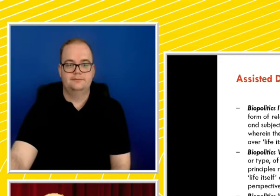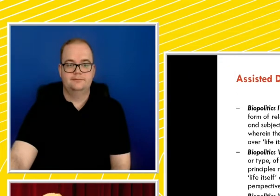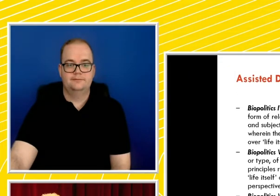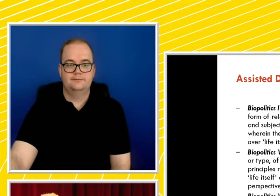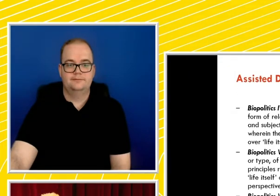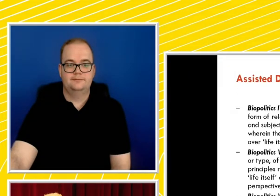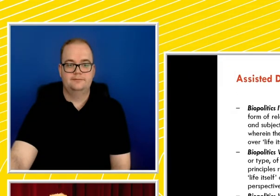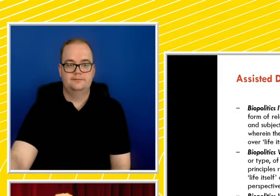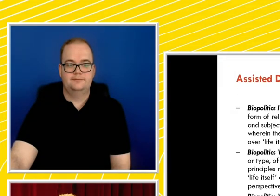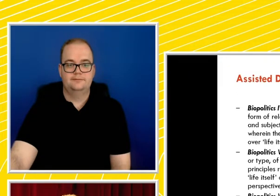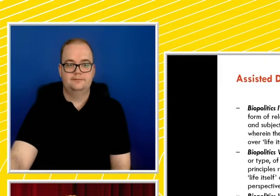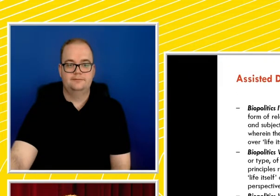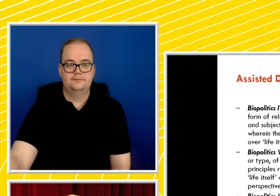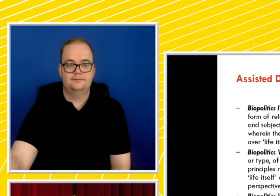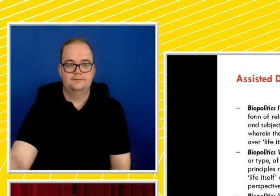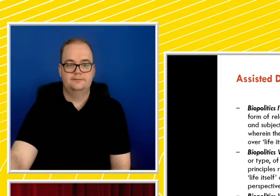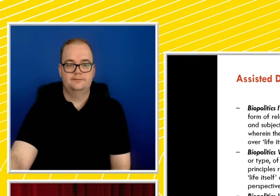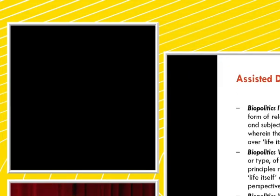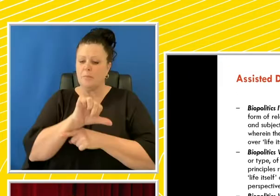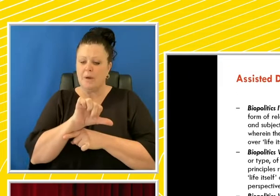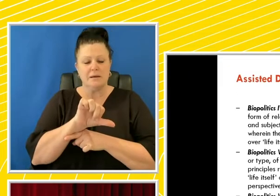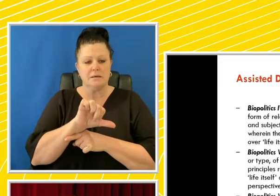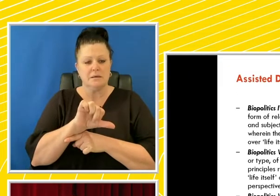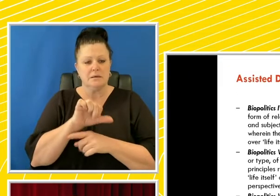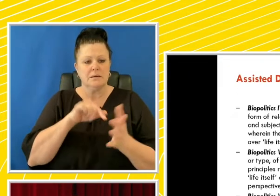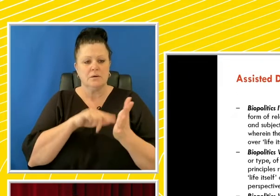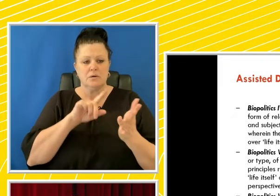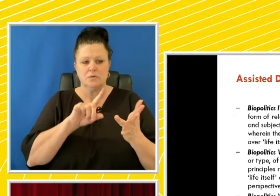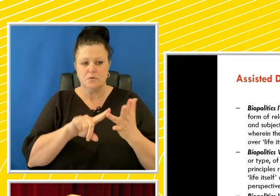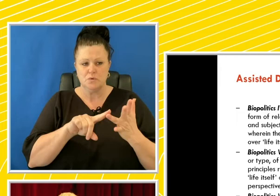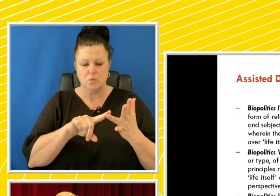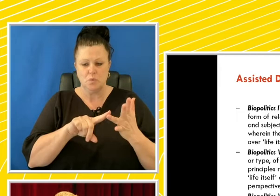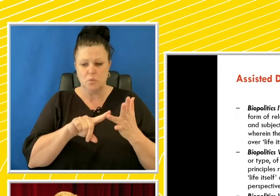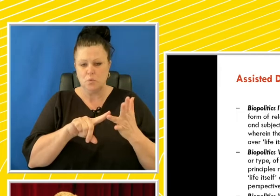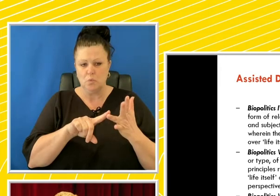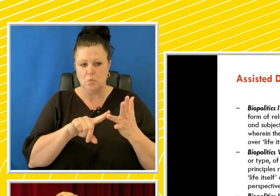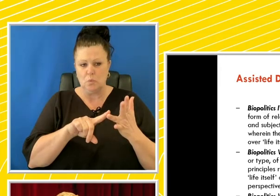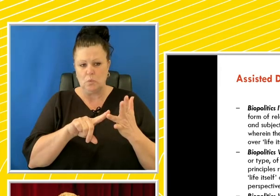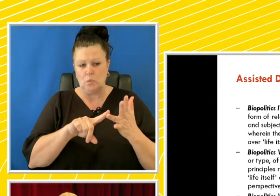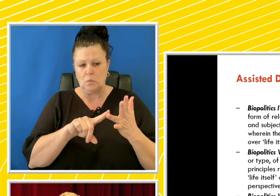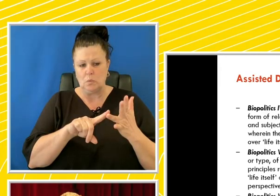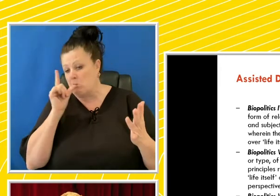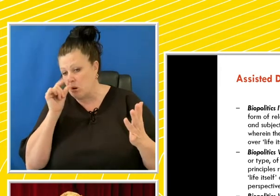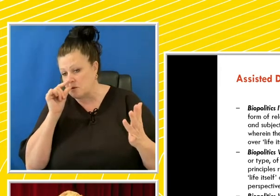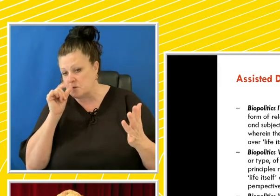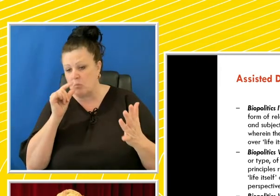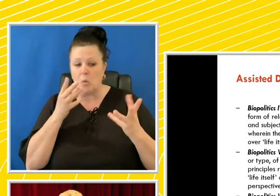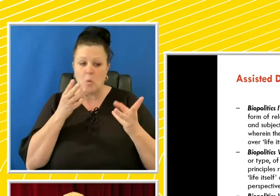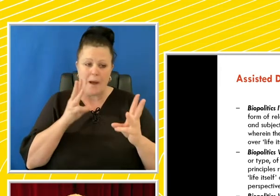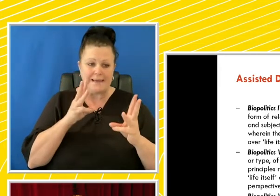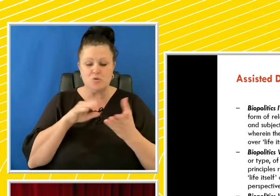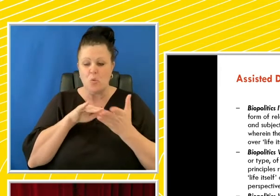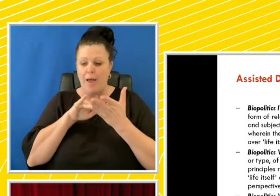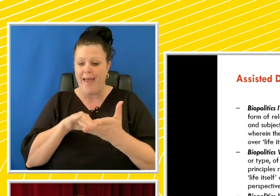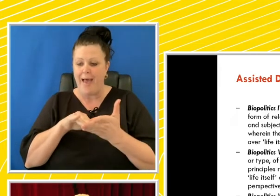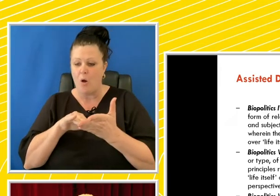So, to return to the potential ways to approach assisted dying in the